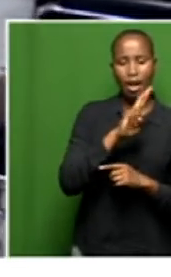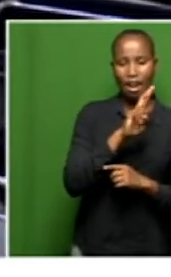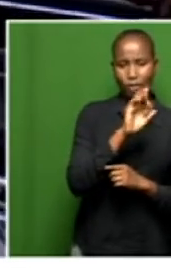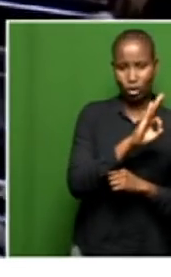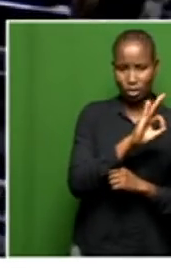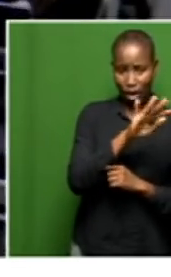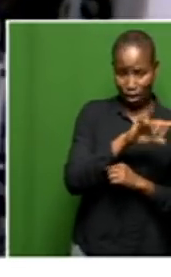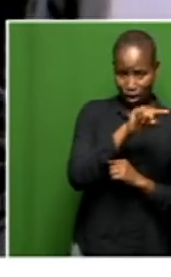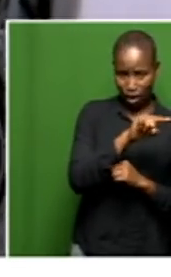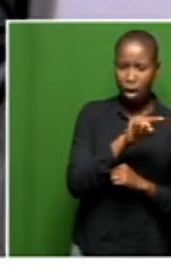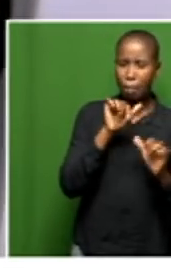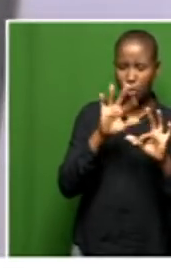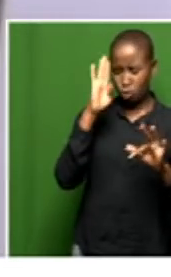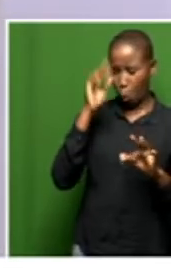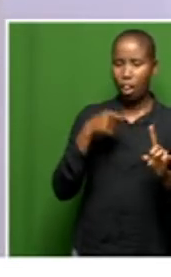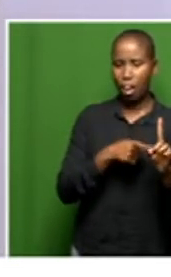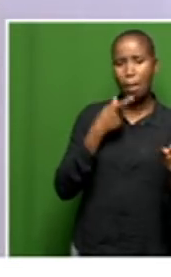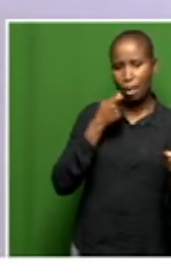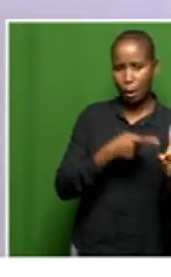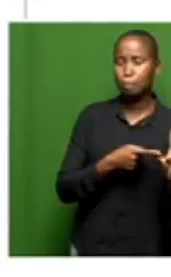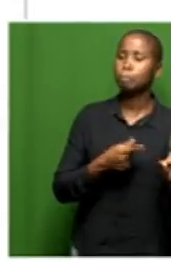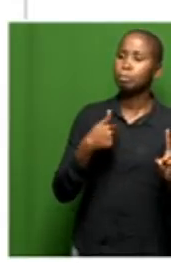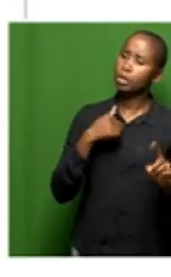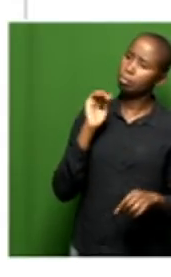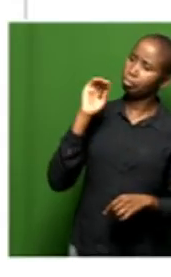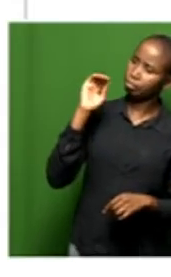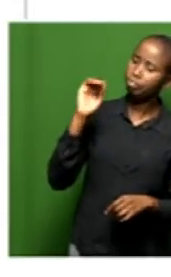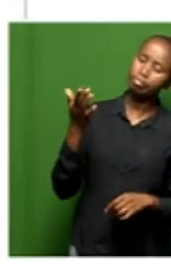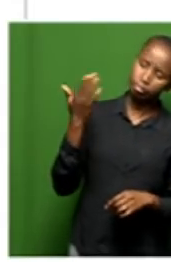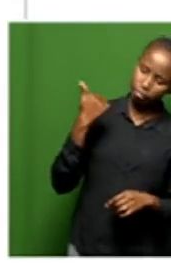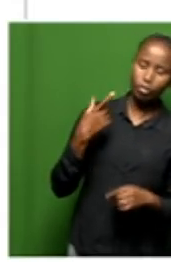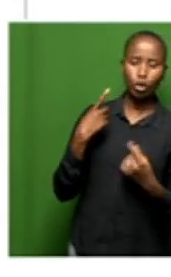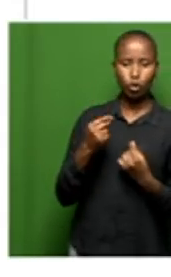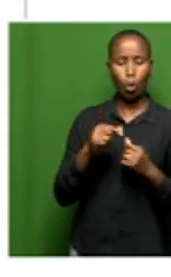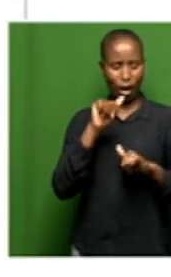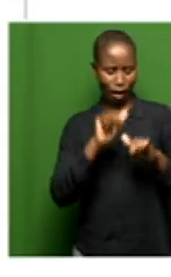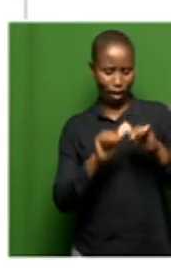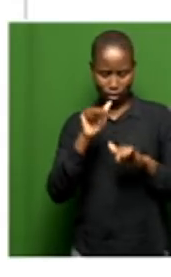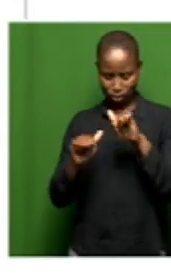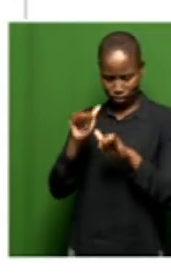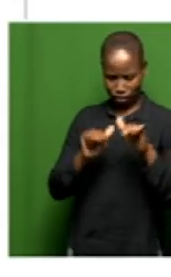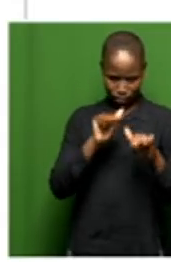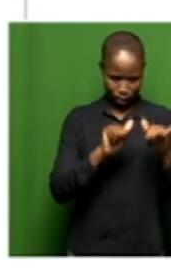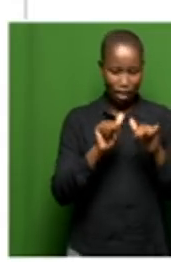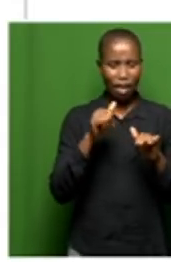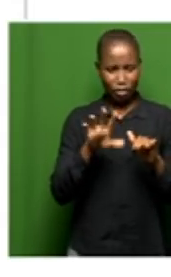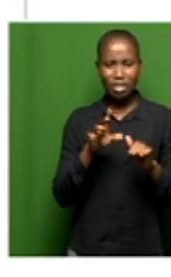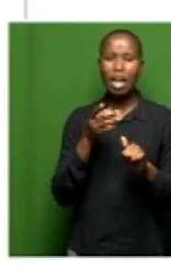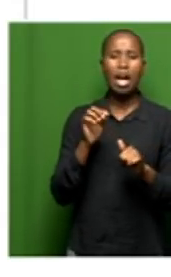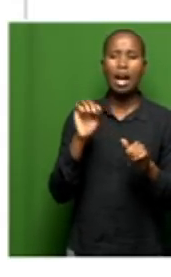man. So we are seen to assist, and we continuously send emails